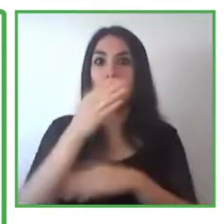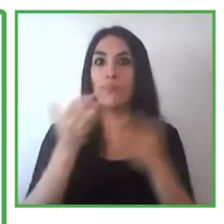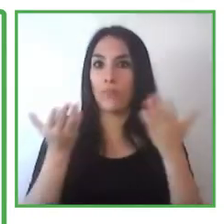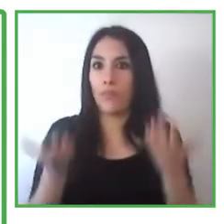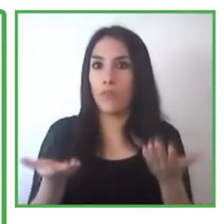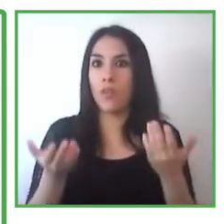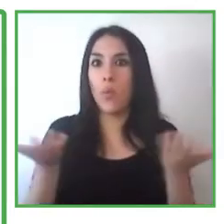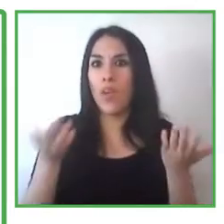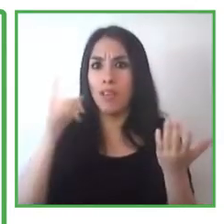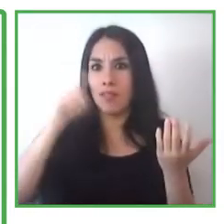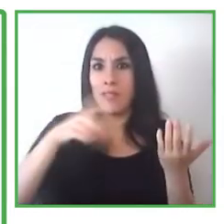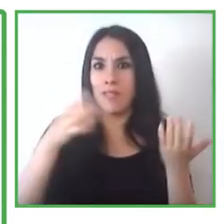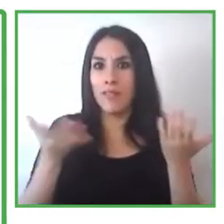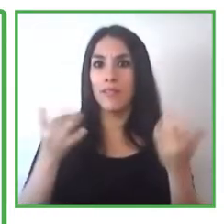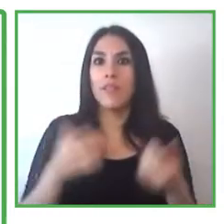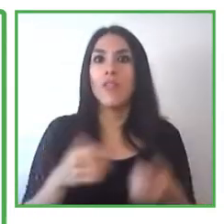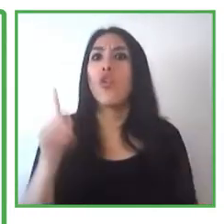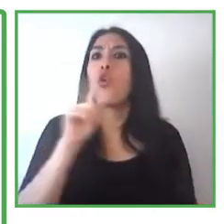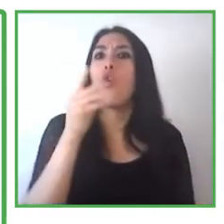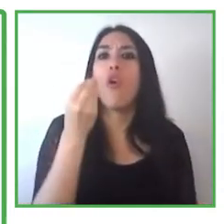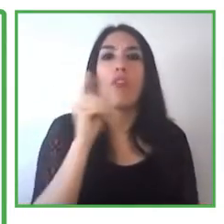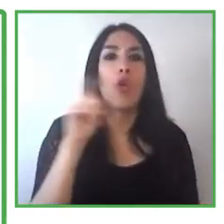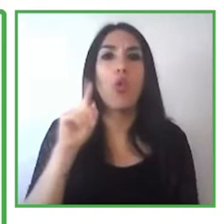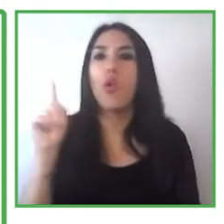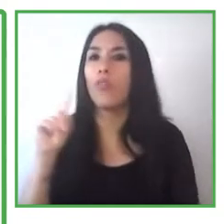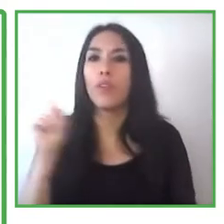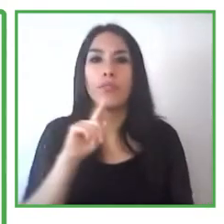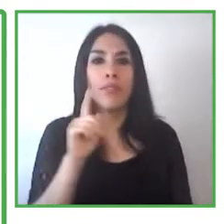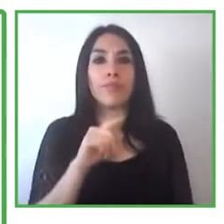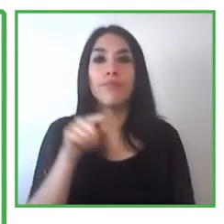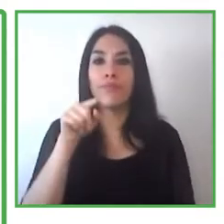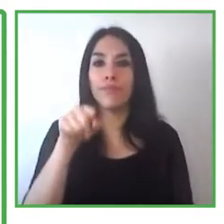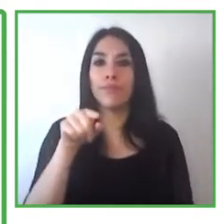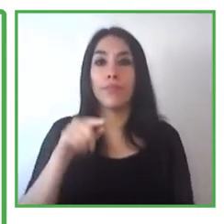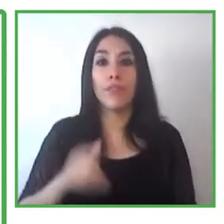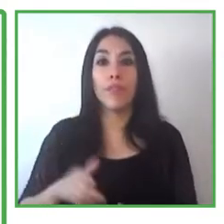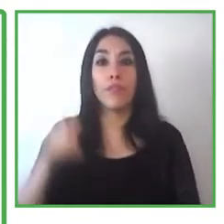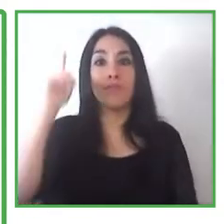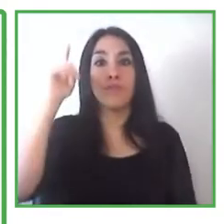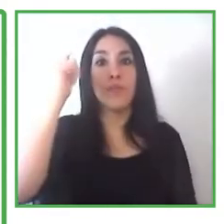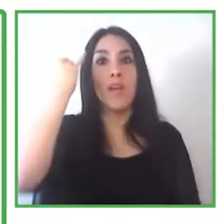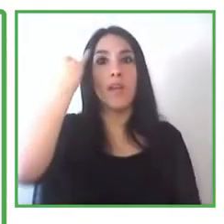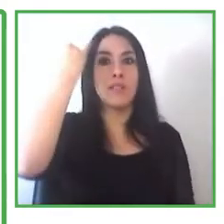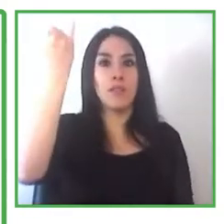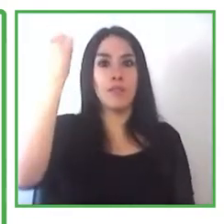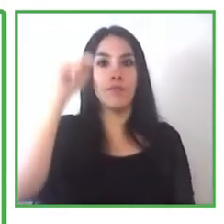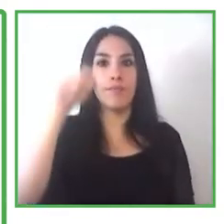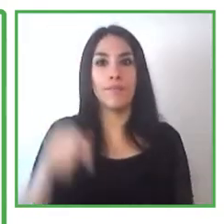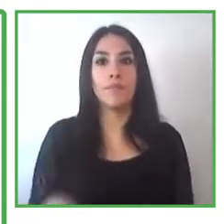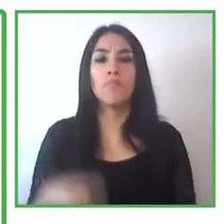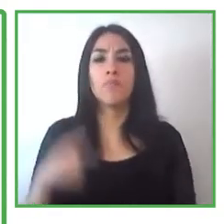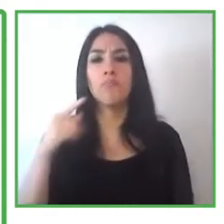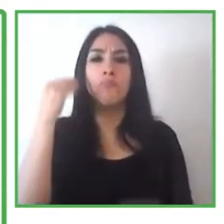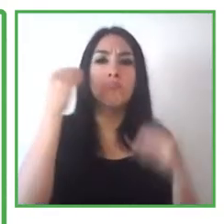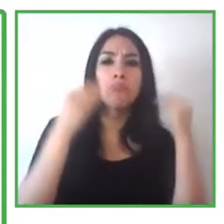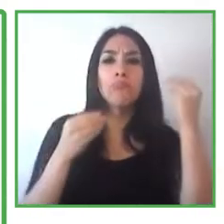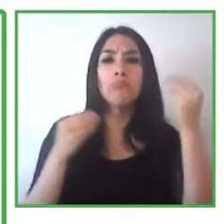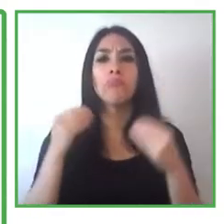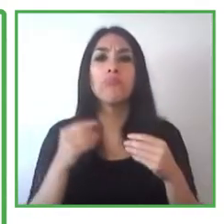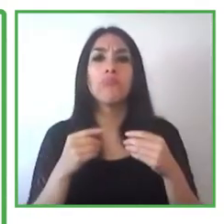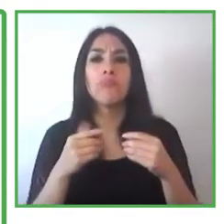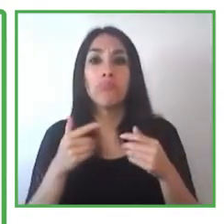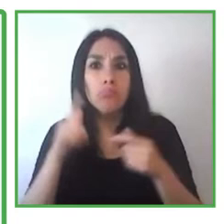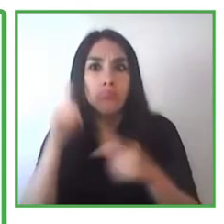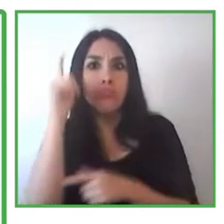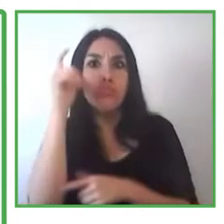positions that at the moment are vacant. We sit down with the employer